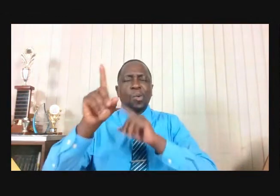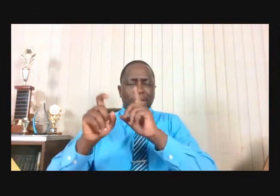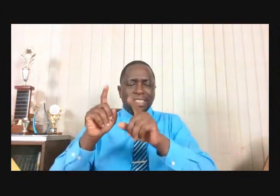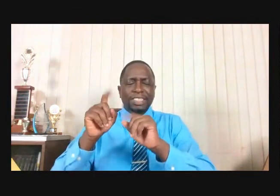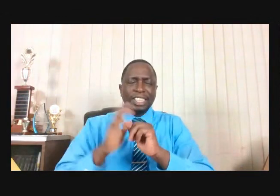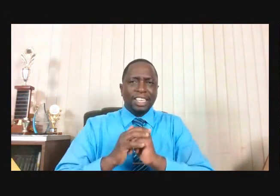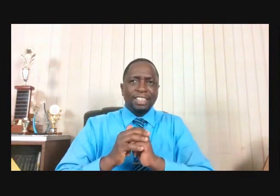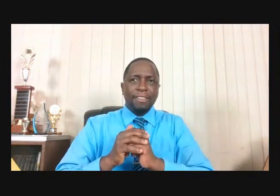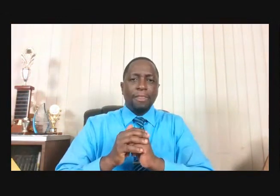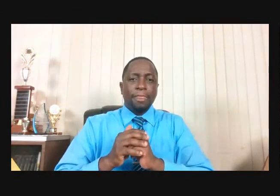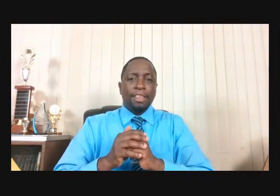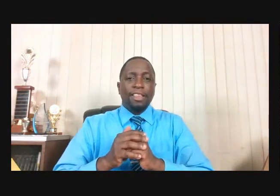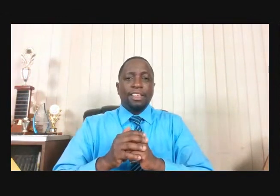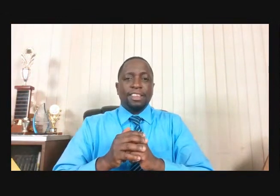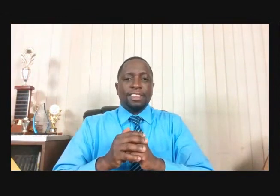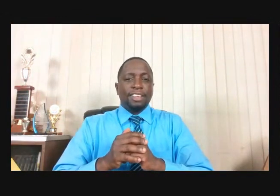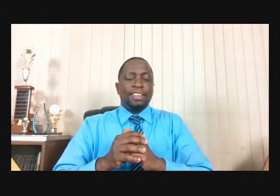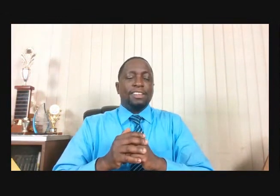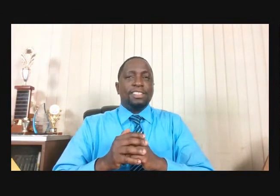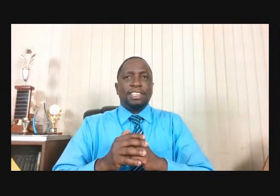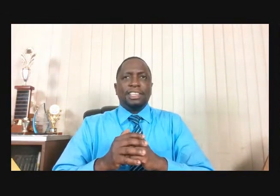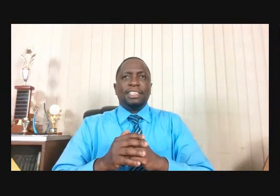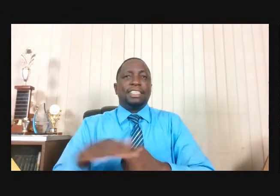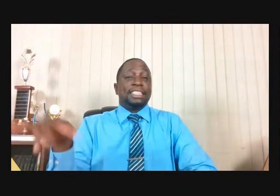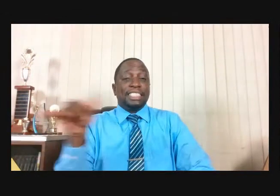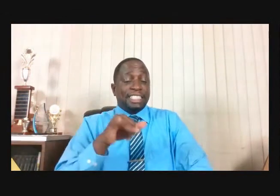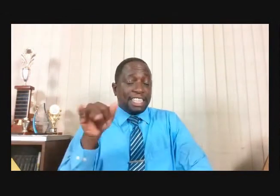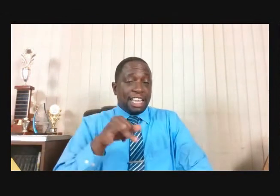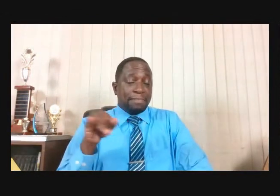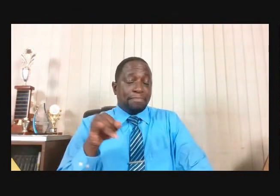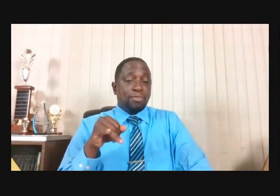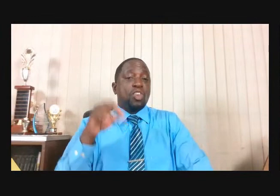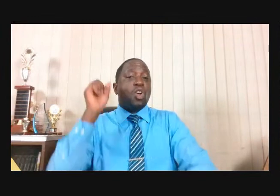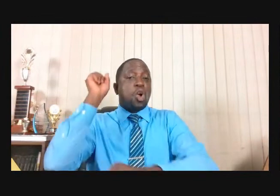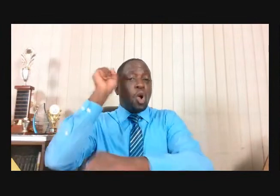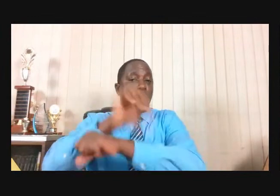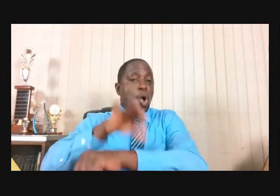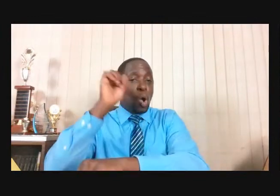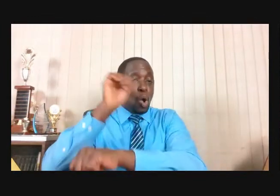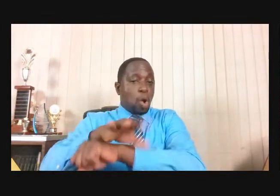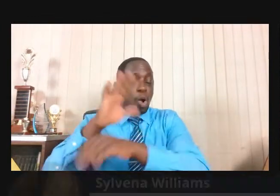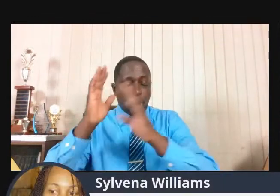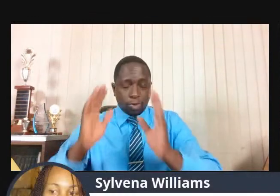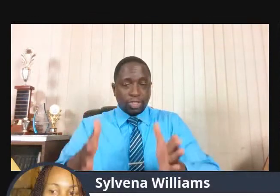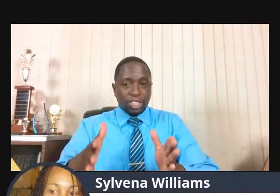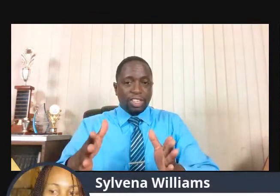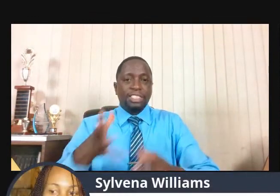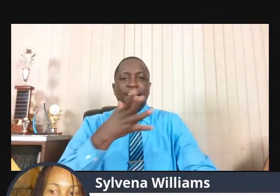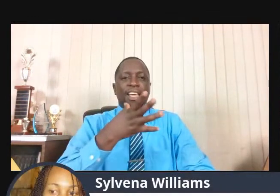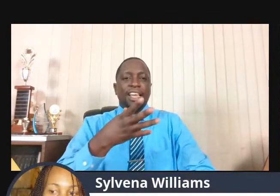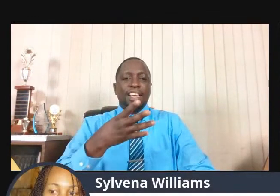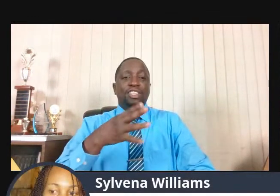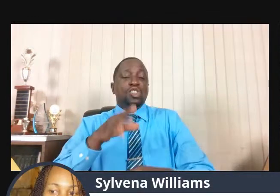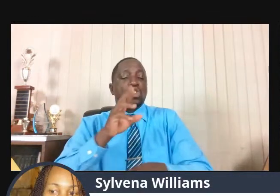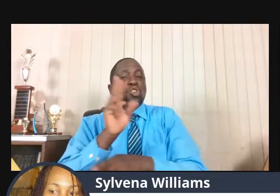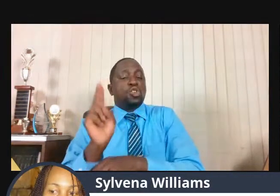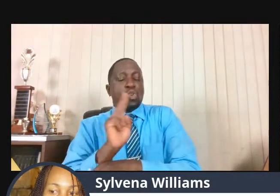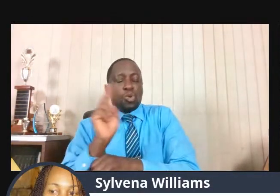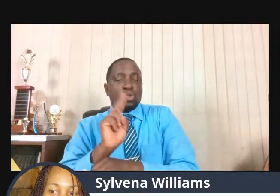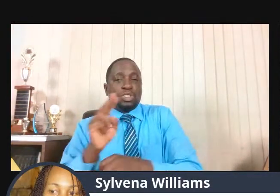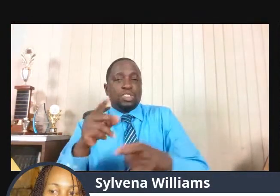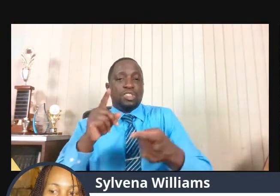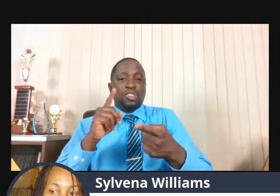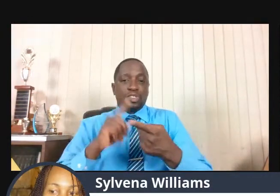counselors and philosophers that questions are the keys to unlocking the potentials of